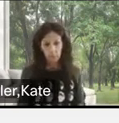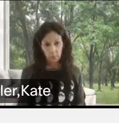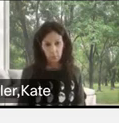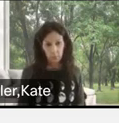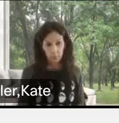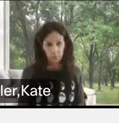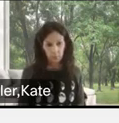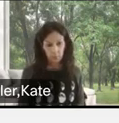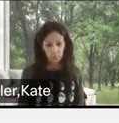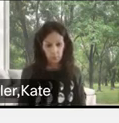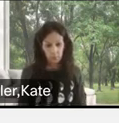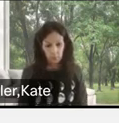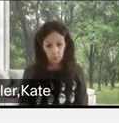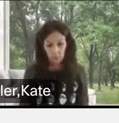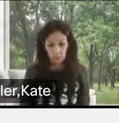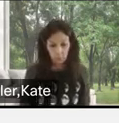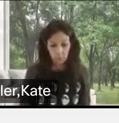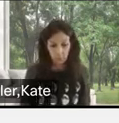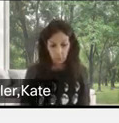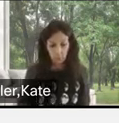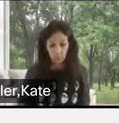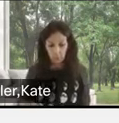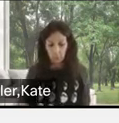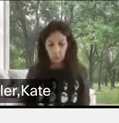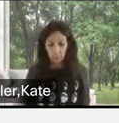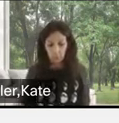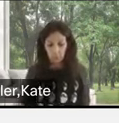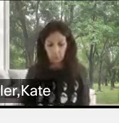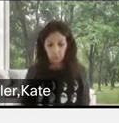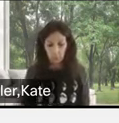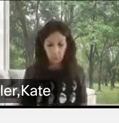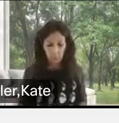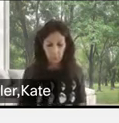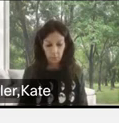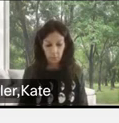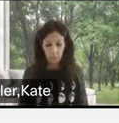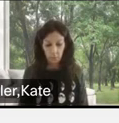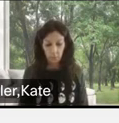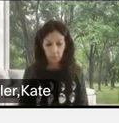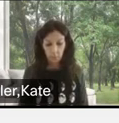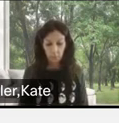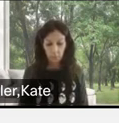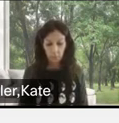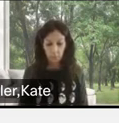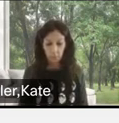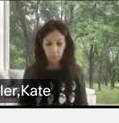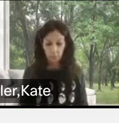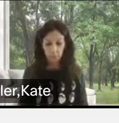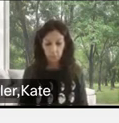Um, so we, uh, the stuff that we do in an academic sense in the classroom all falls under Title 2.